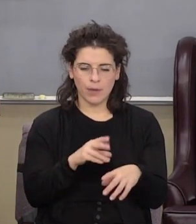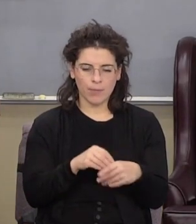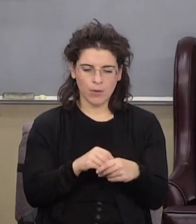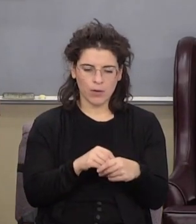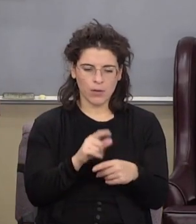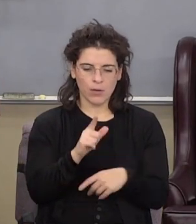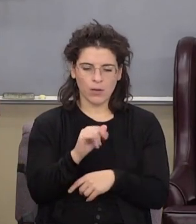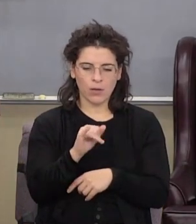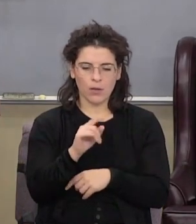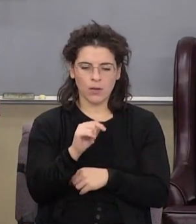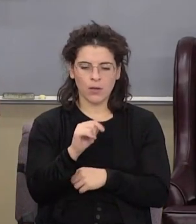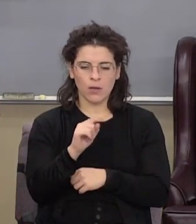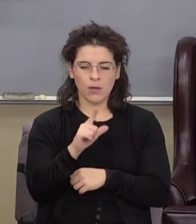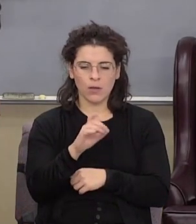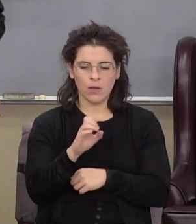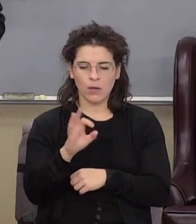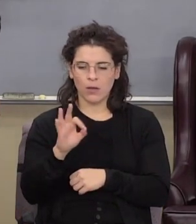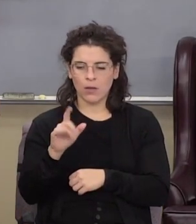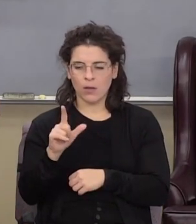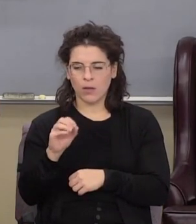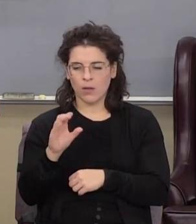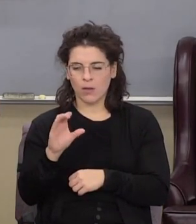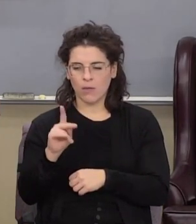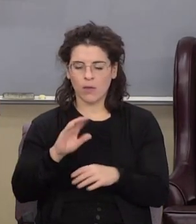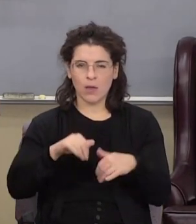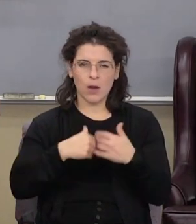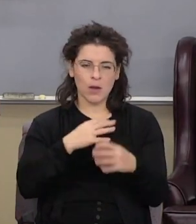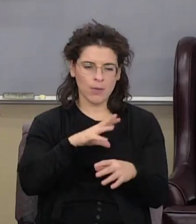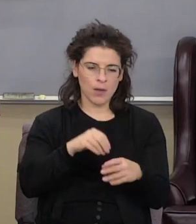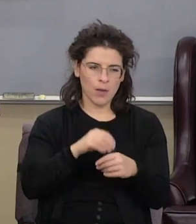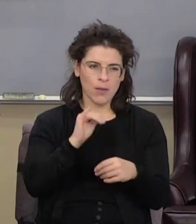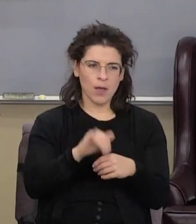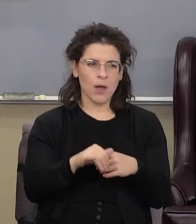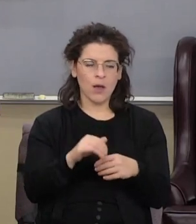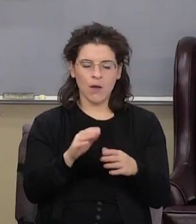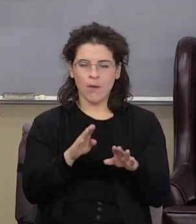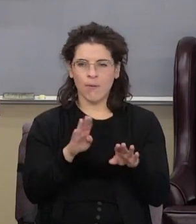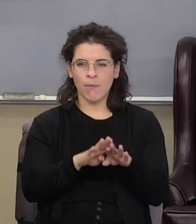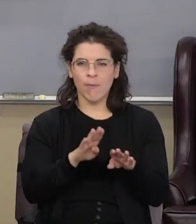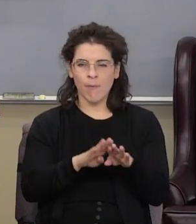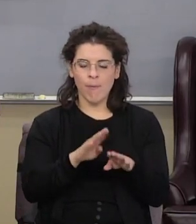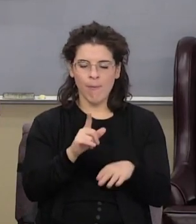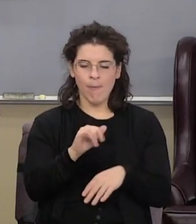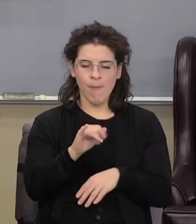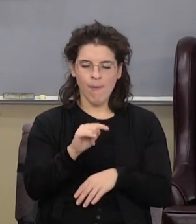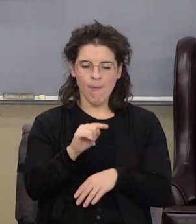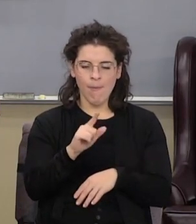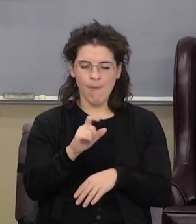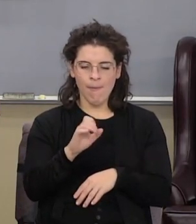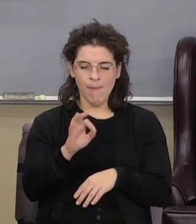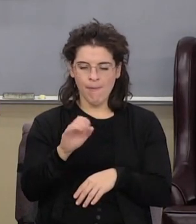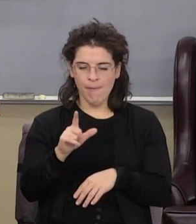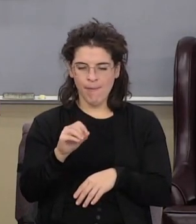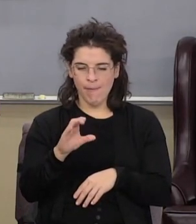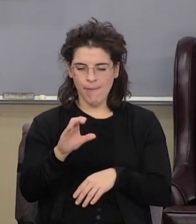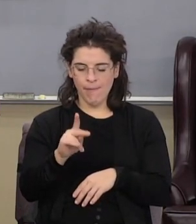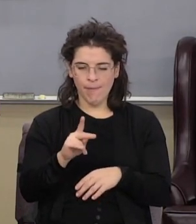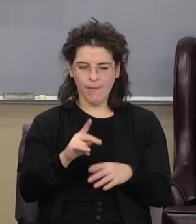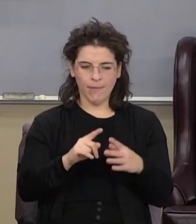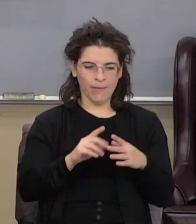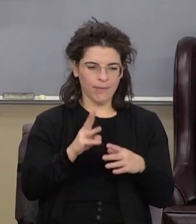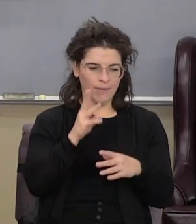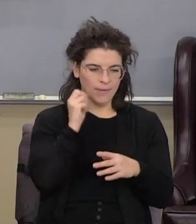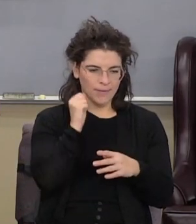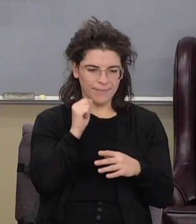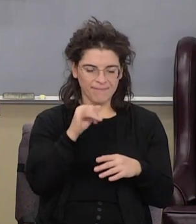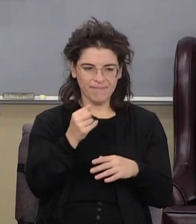this little flock and how do I get in that little flock the door to the little flock the initiating action into the little flock was